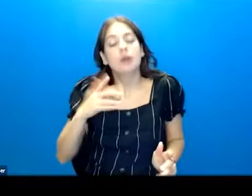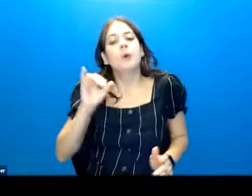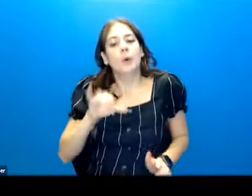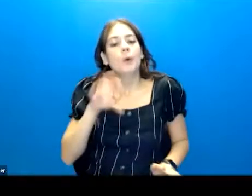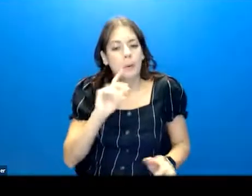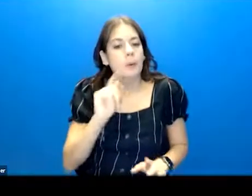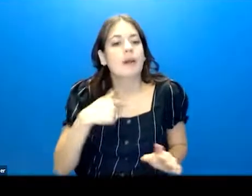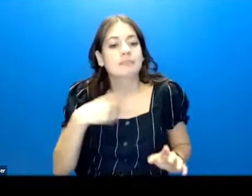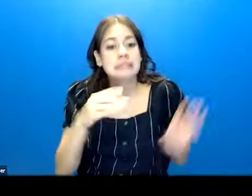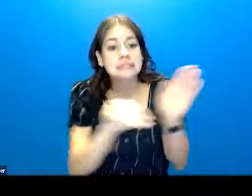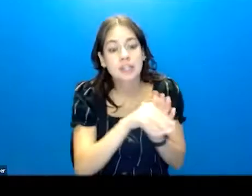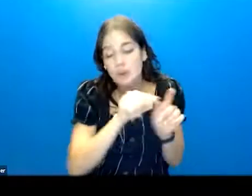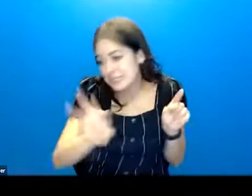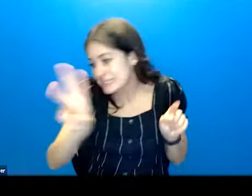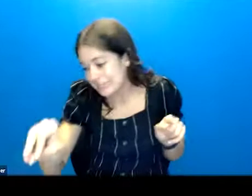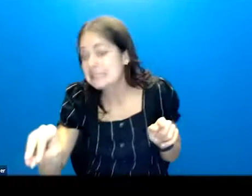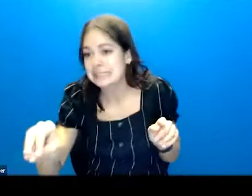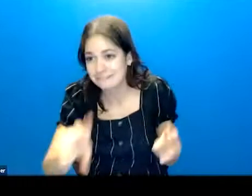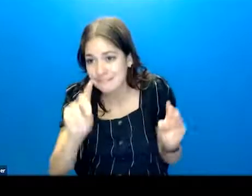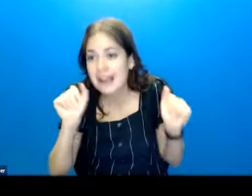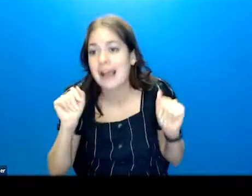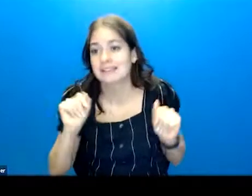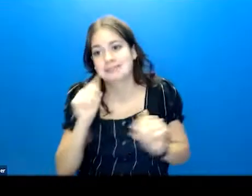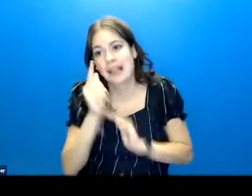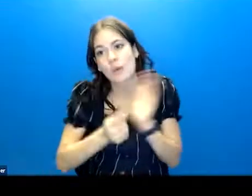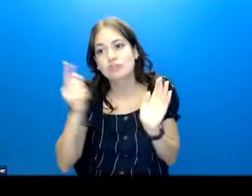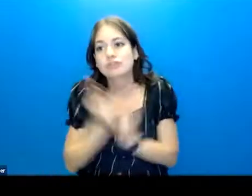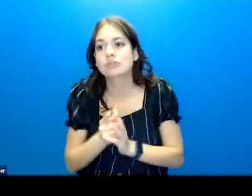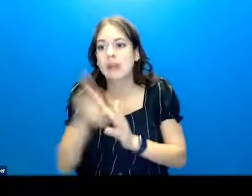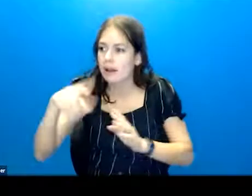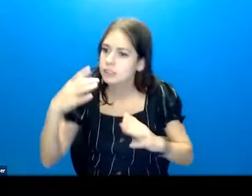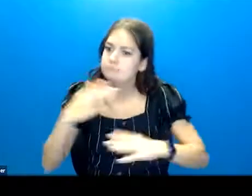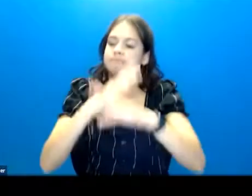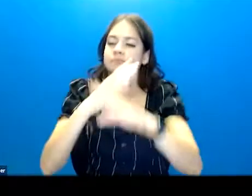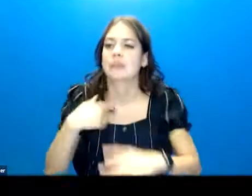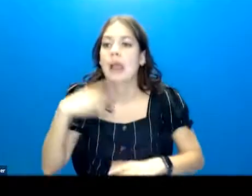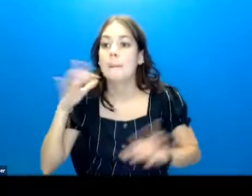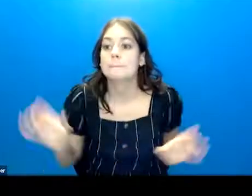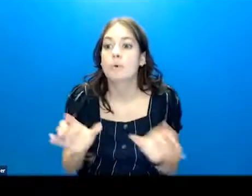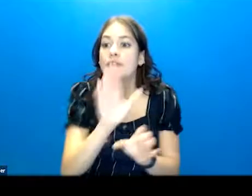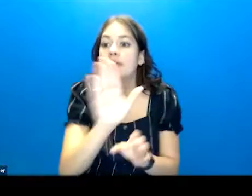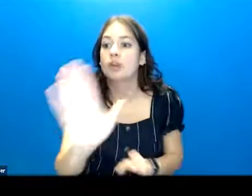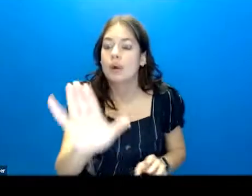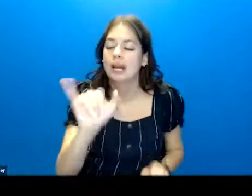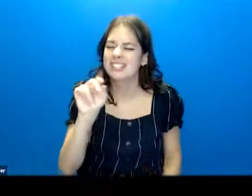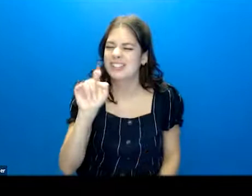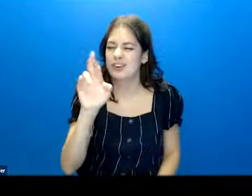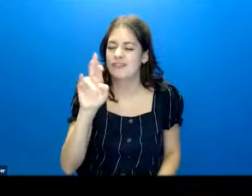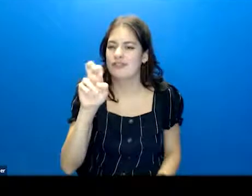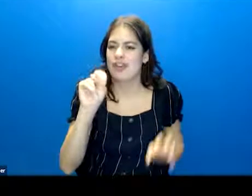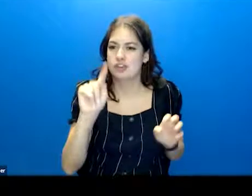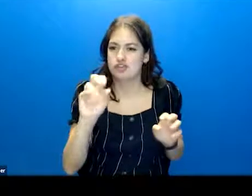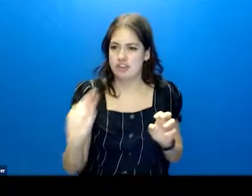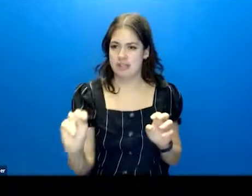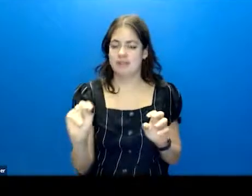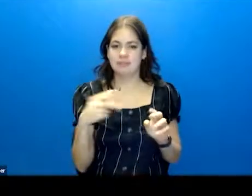ooh, this goes from zero to 60 in a couple of hours. And that's going to motivate your intervention in a different way than someone